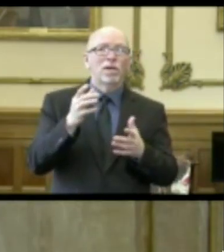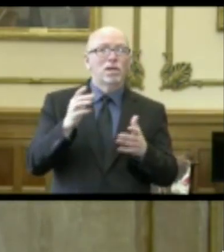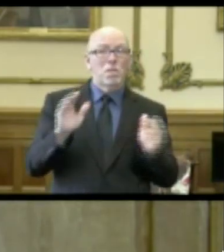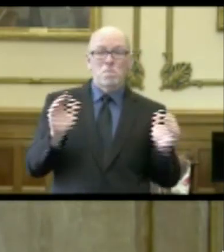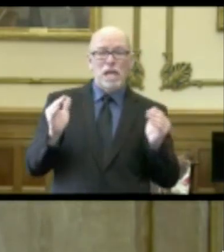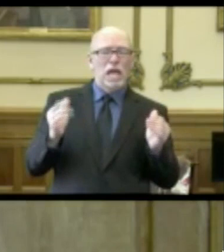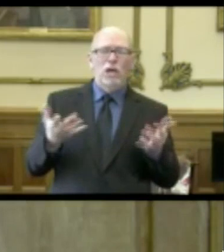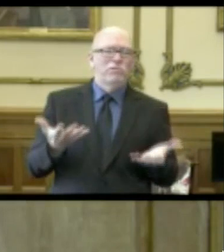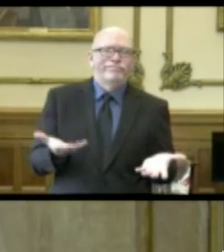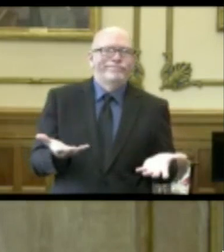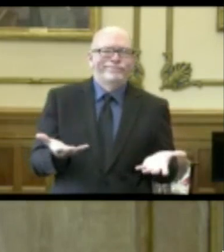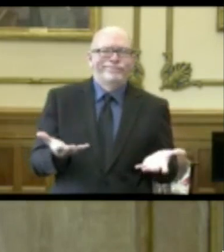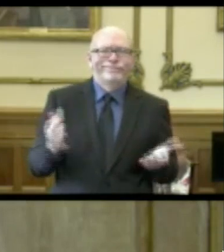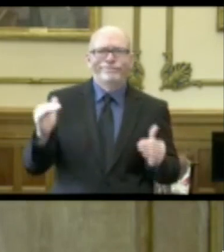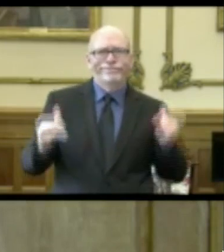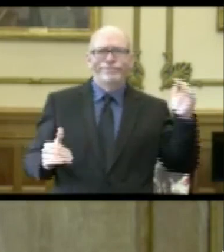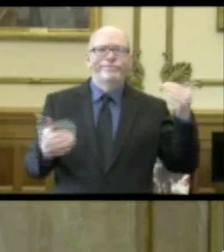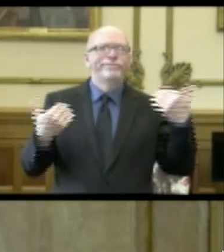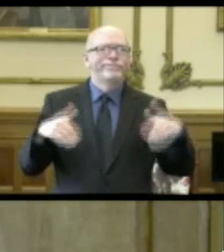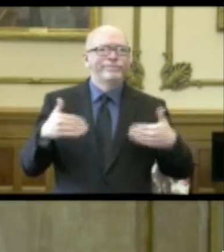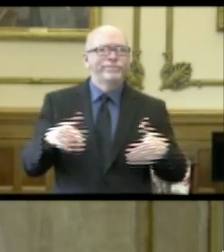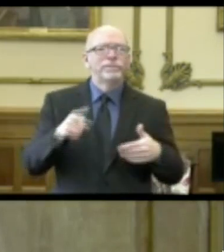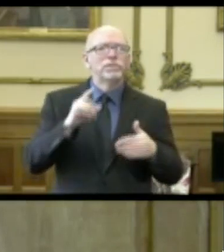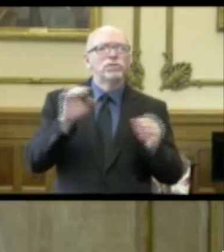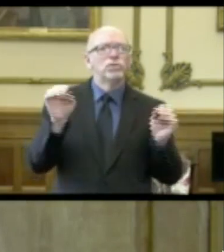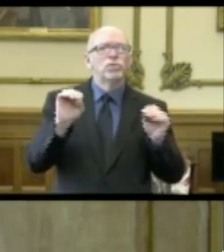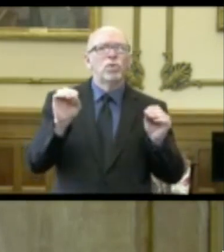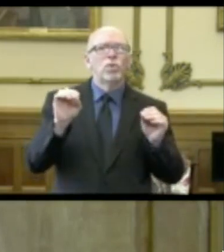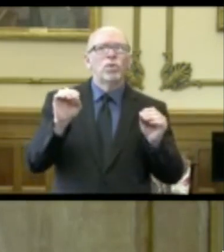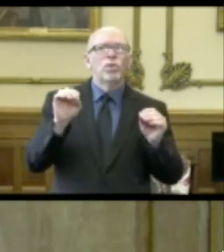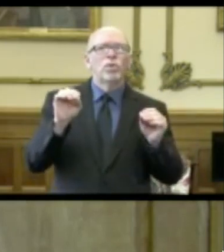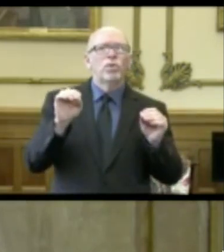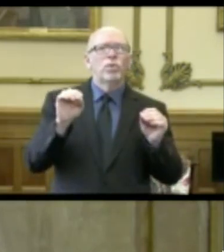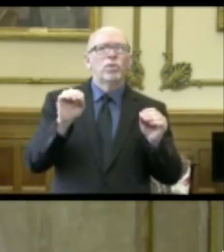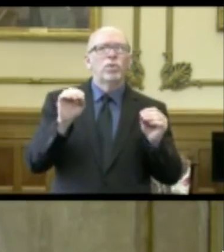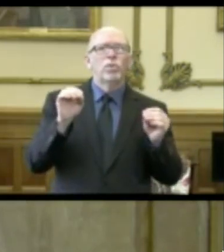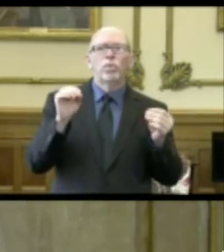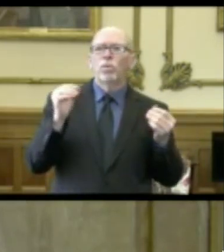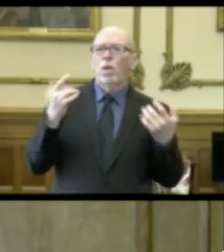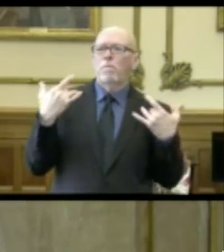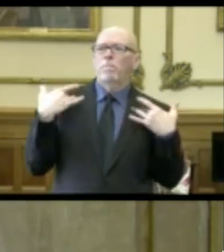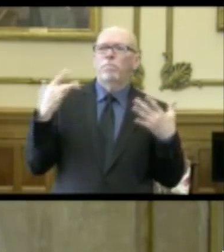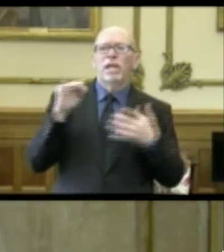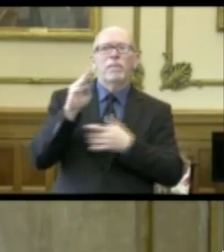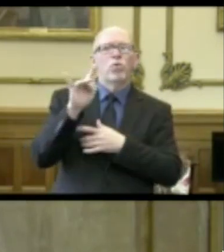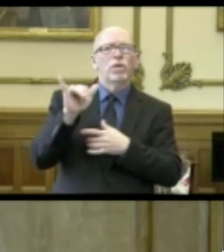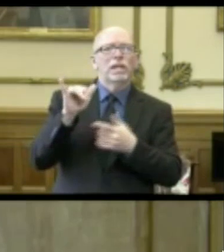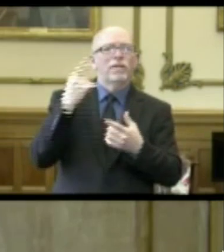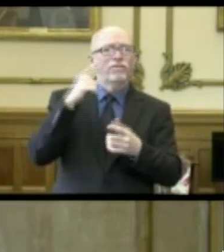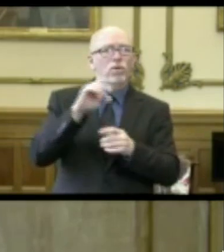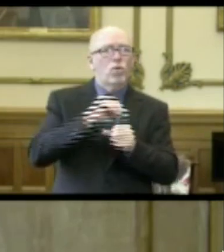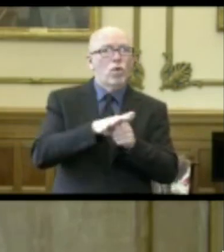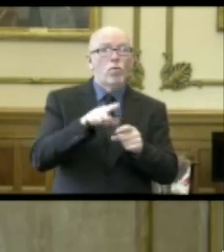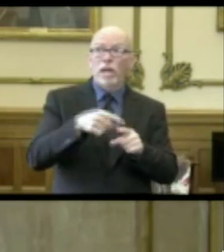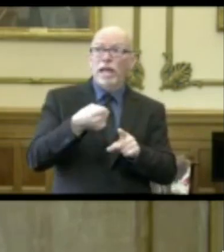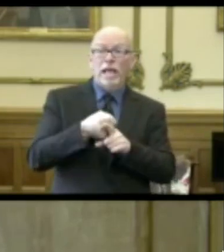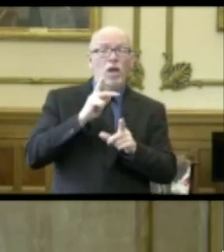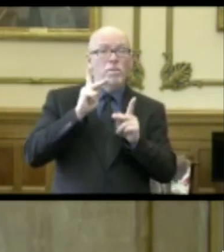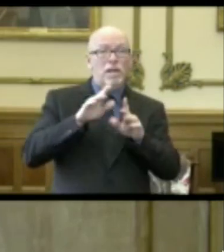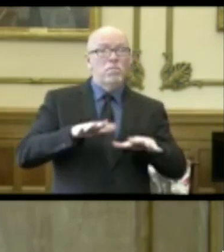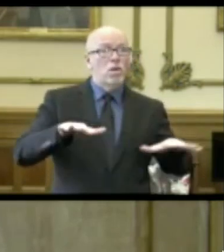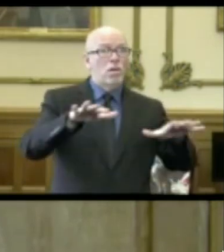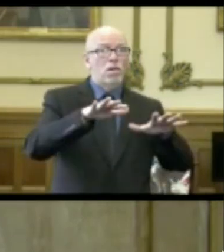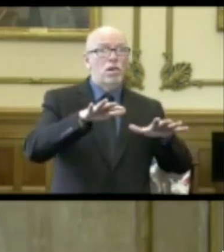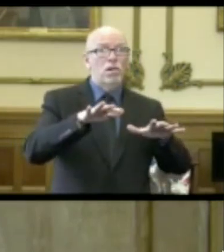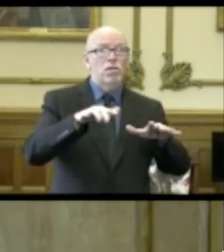any comparison. I mean, there is no herd immunity to COVID-19. When this hit our population,